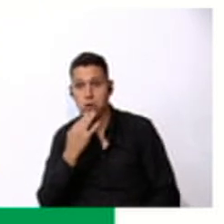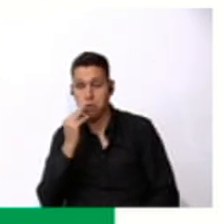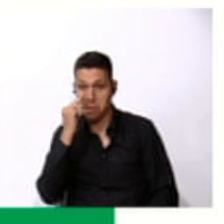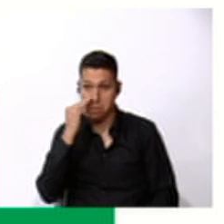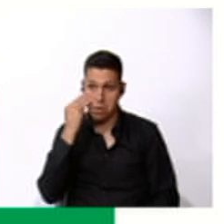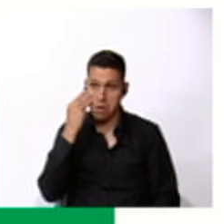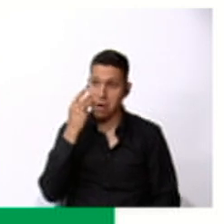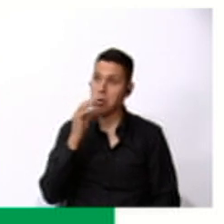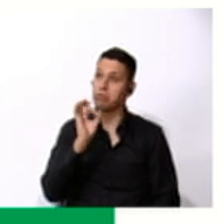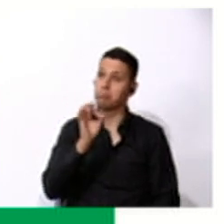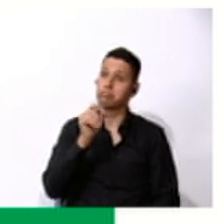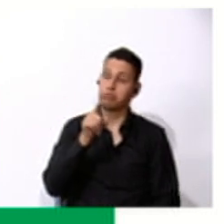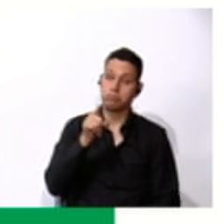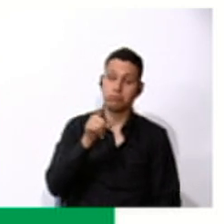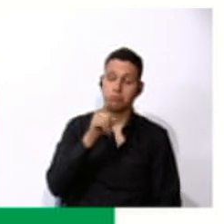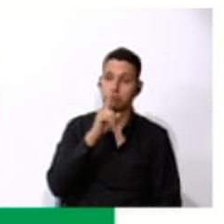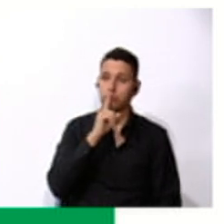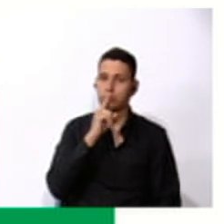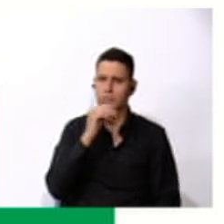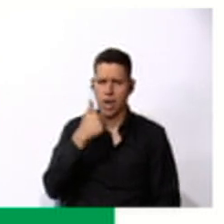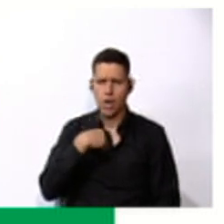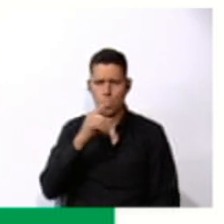Ah, it's missing one purple.